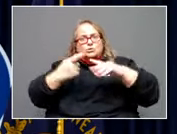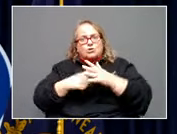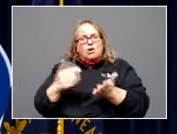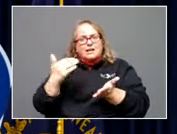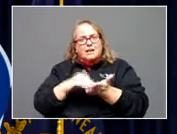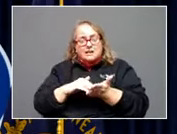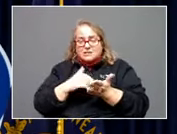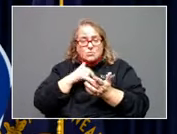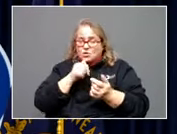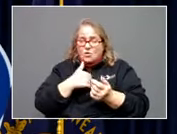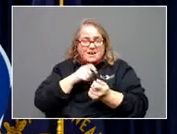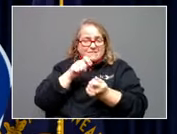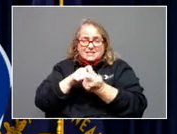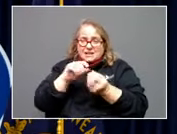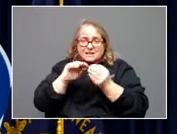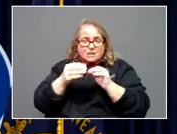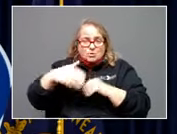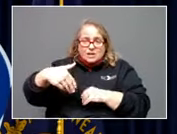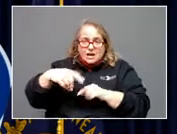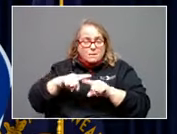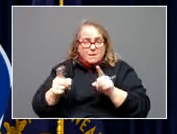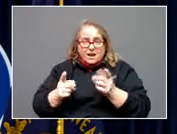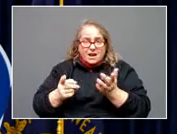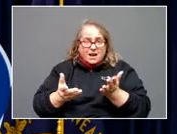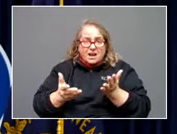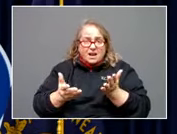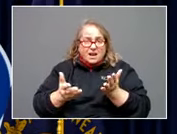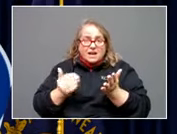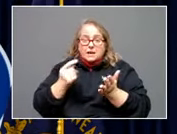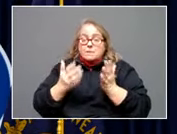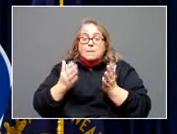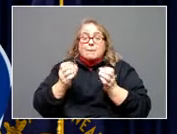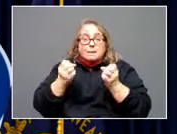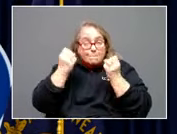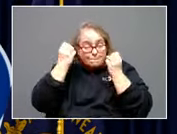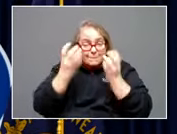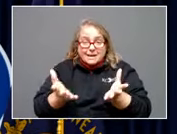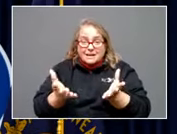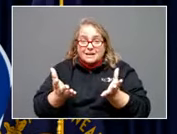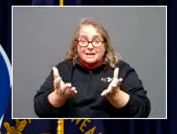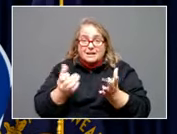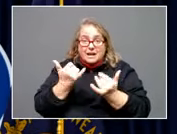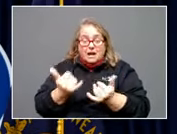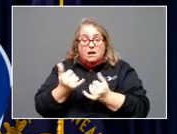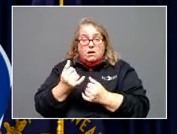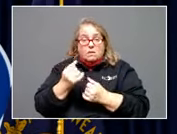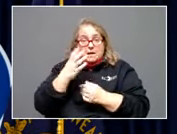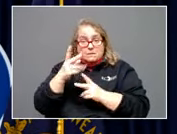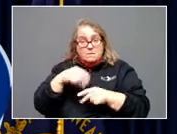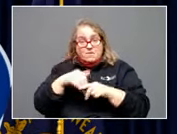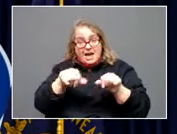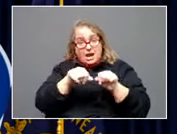exact number yet, but it may be many. Now, a lot of people in the area are farmers,